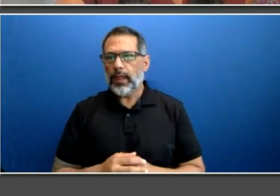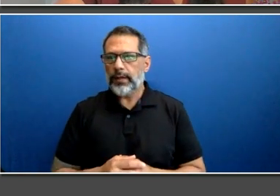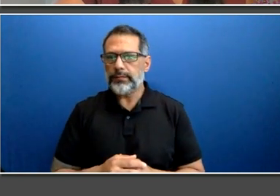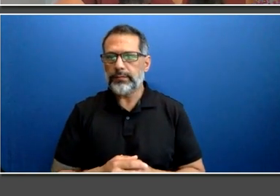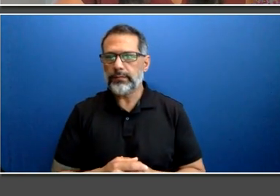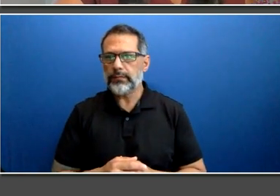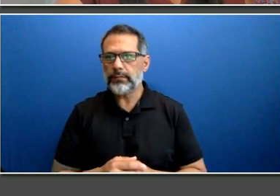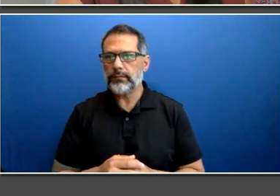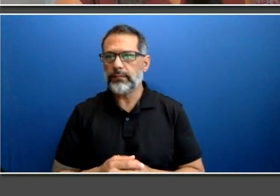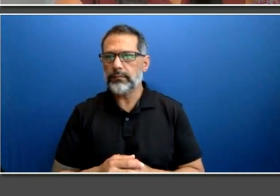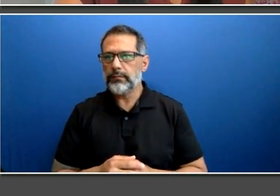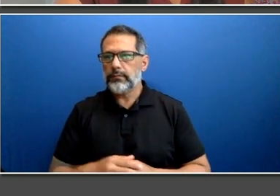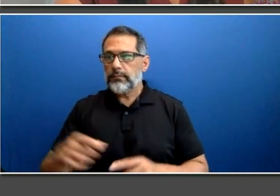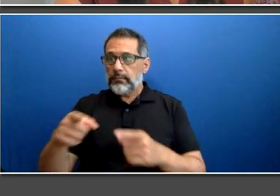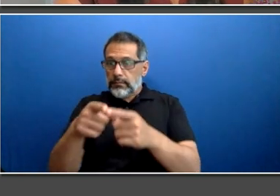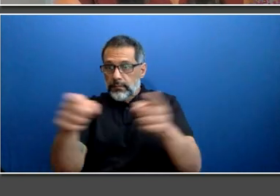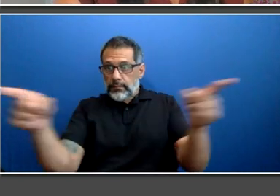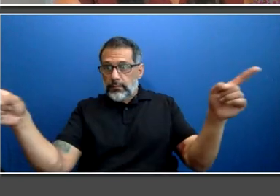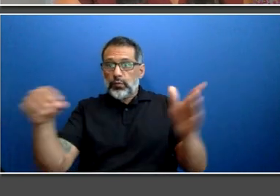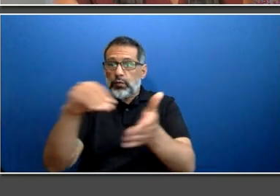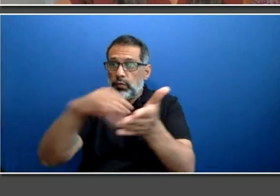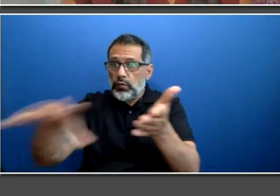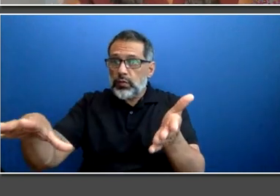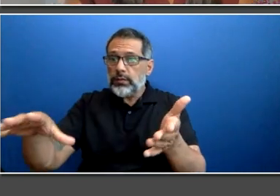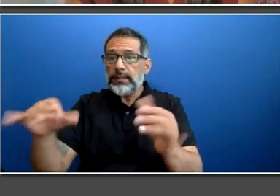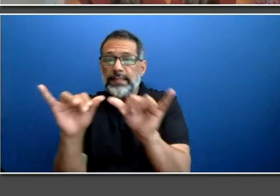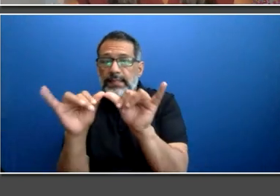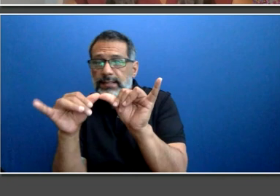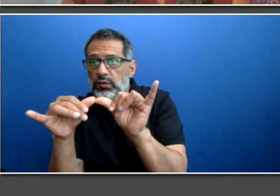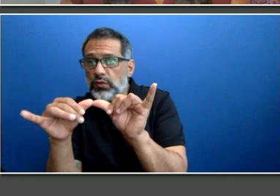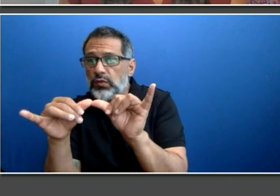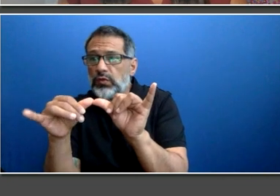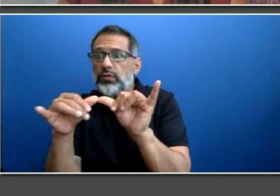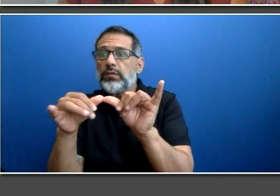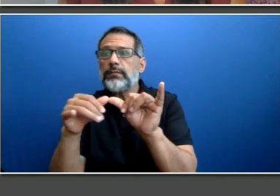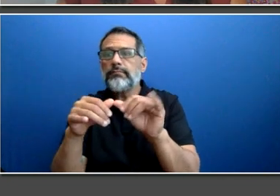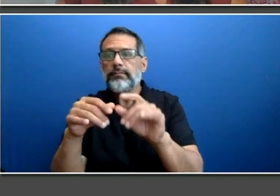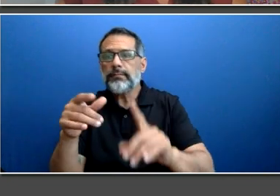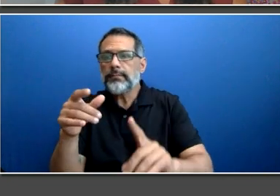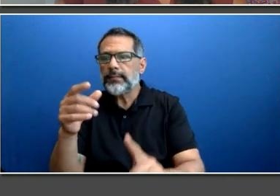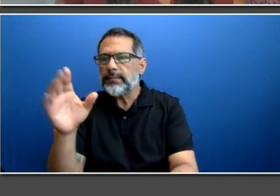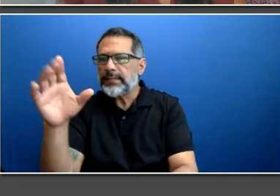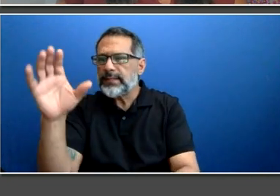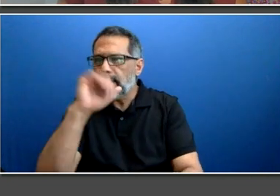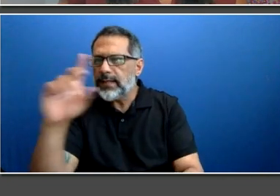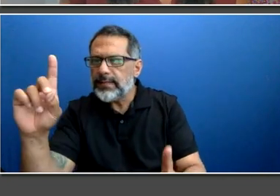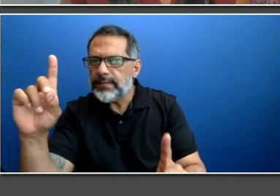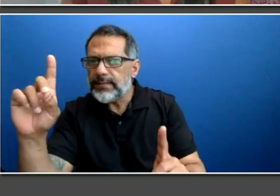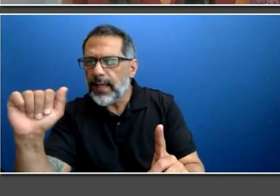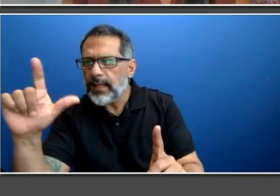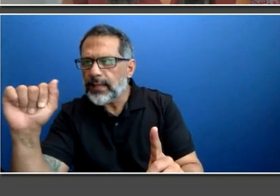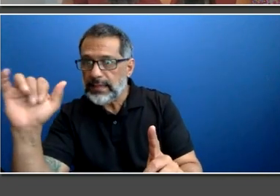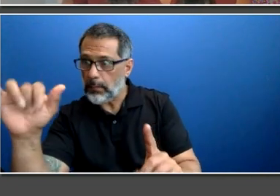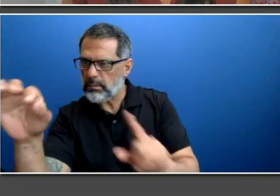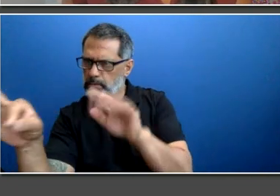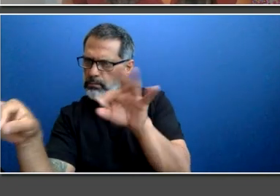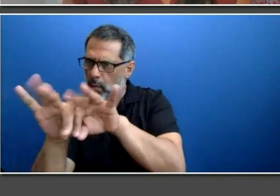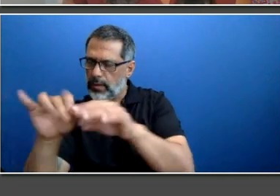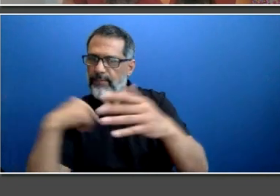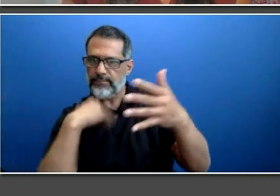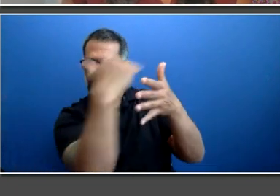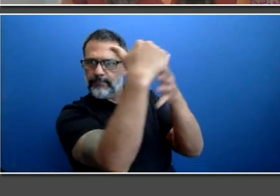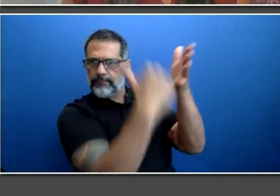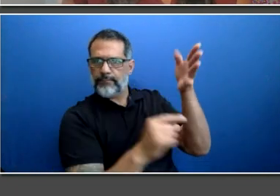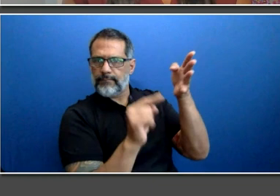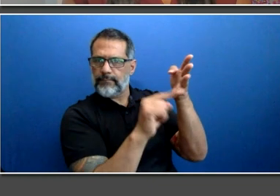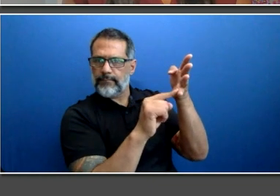data is king or queen. Prior to this event, you were given an opportunity to respond to a survey that